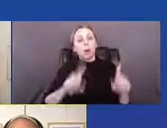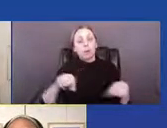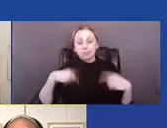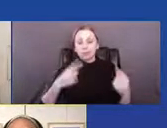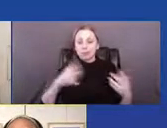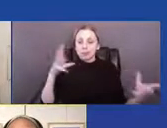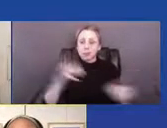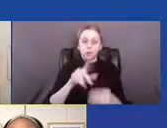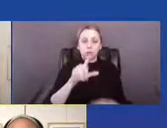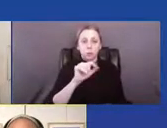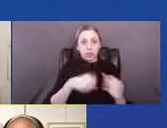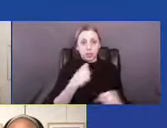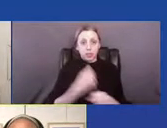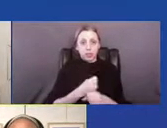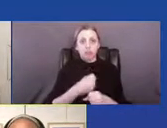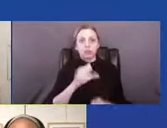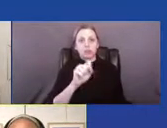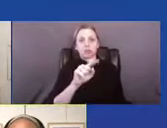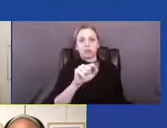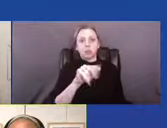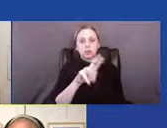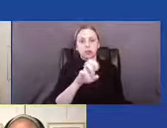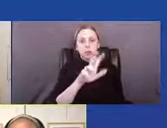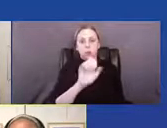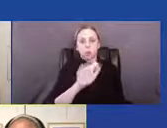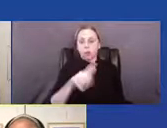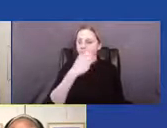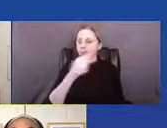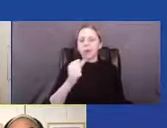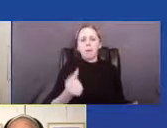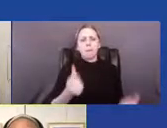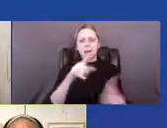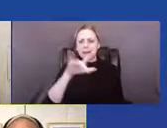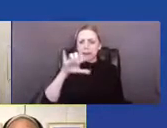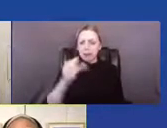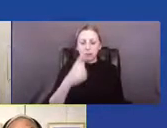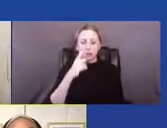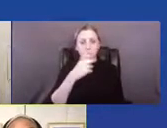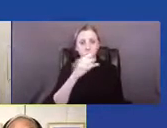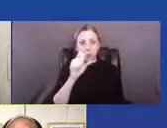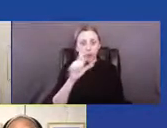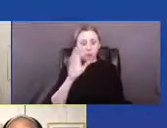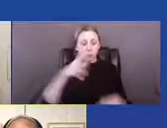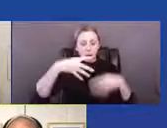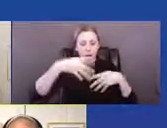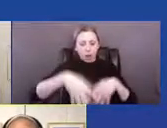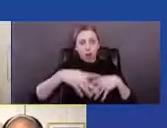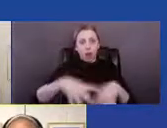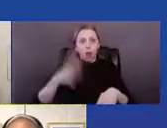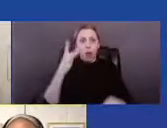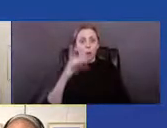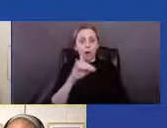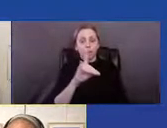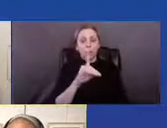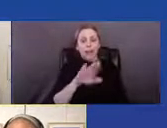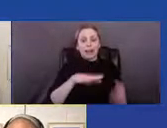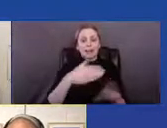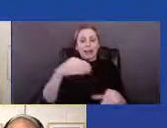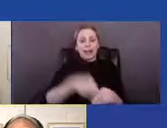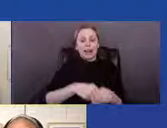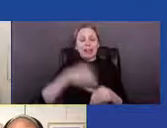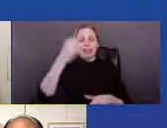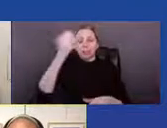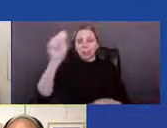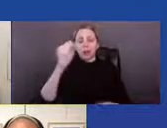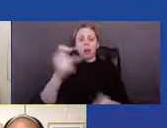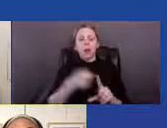years of the Stonewall rebellion, hundreds of protesters would take to our city streets for a die in demonstrations organized by